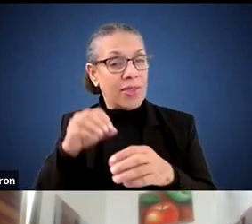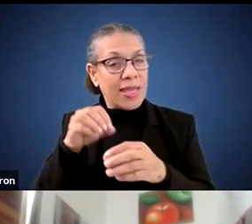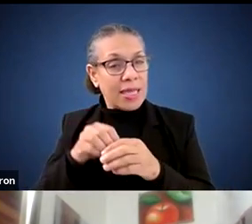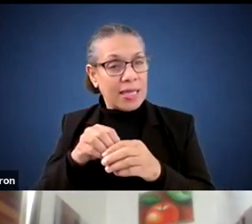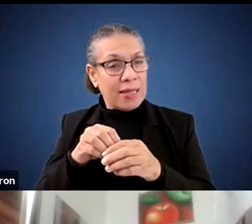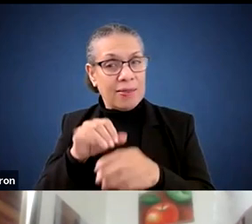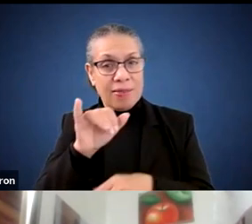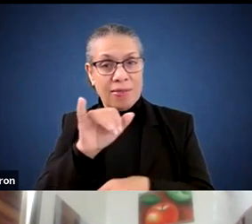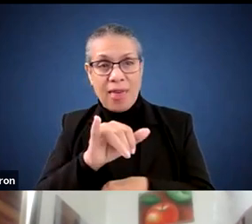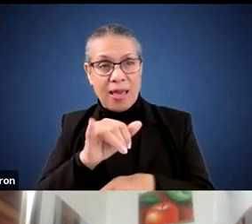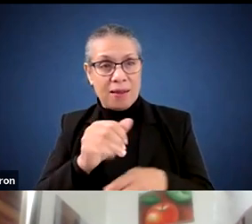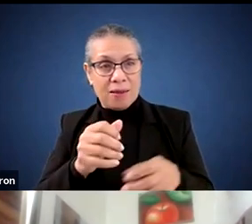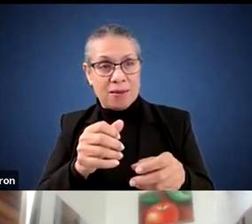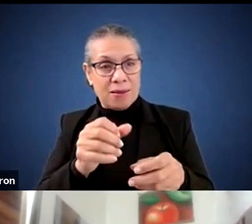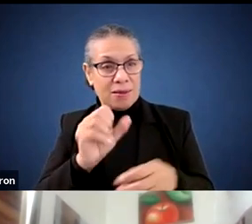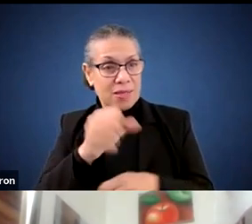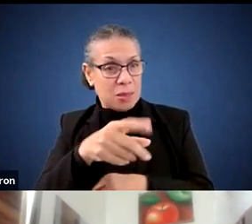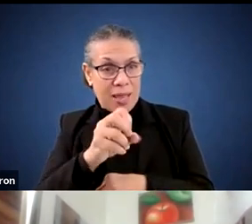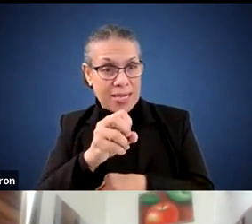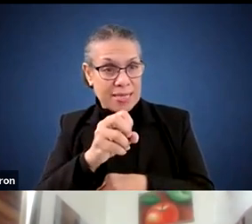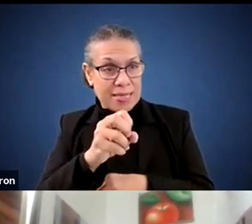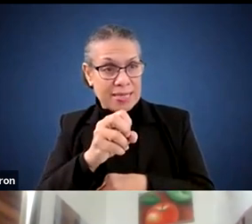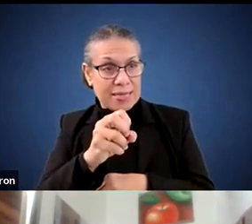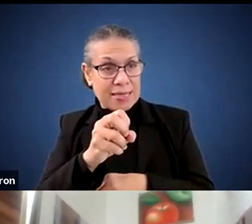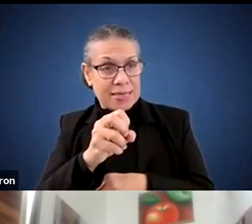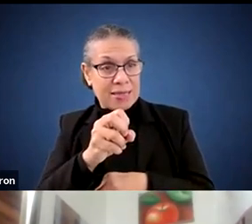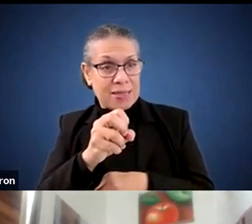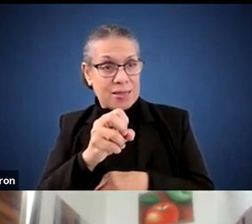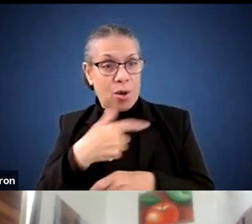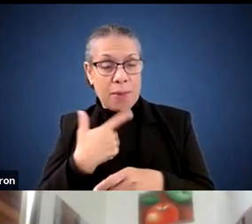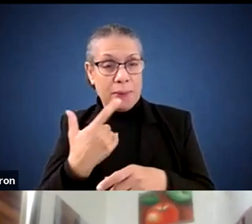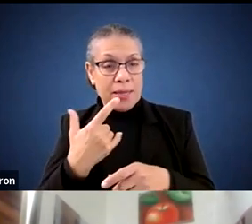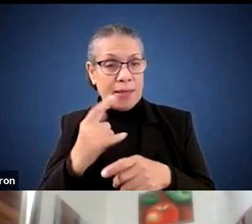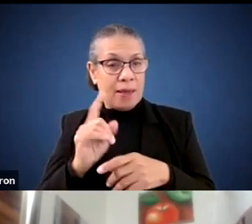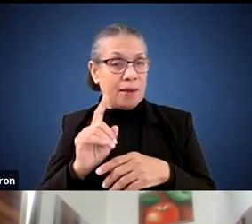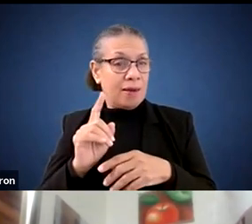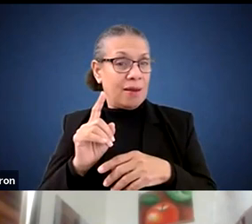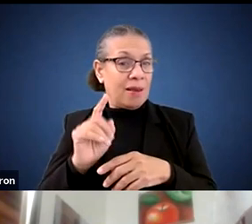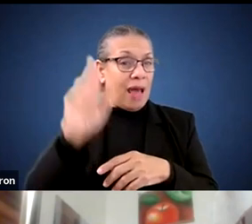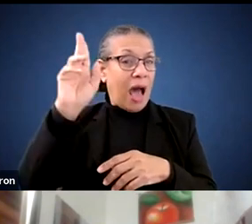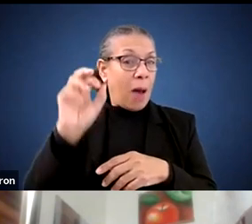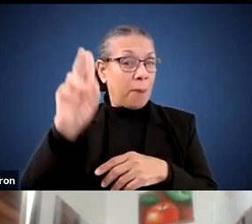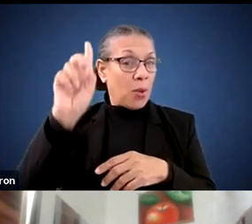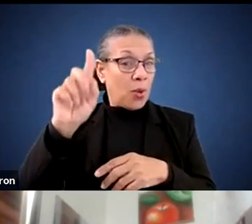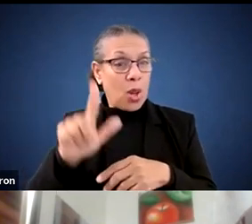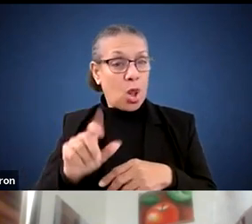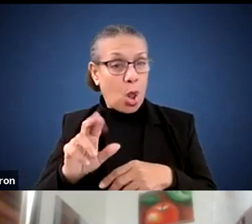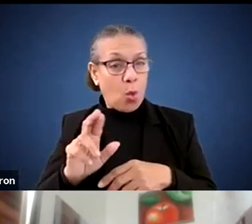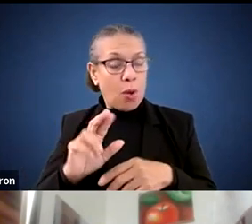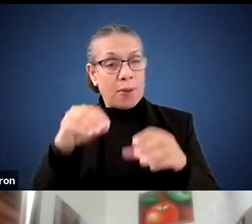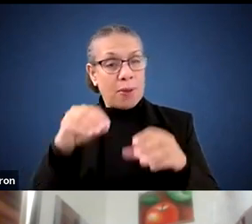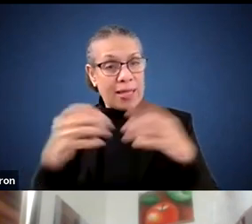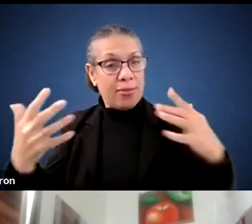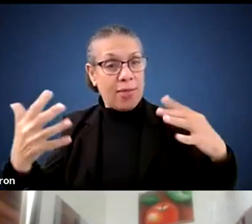whatever it is, maybe even a split site, like an upper and a lower, we don't know, right? But they would be in that merger